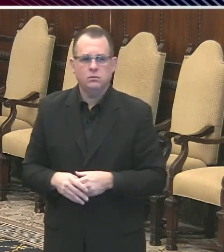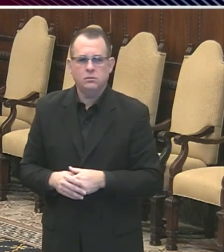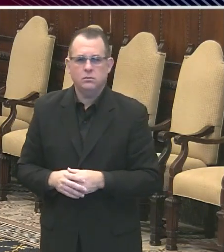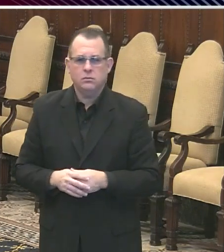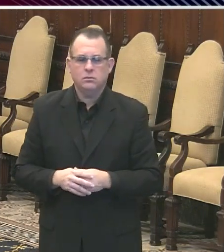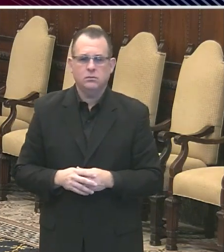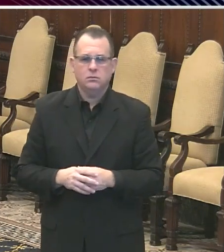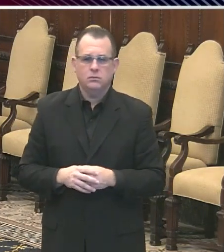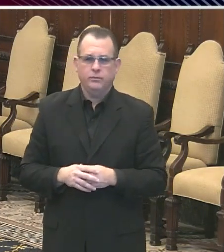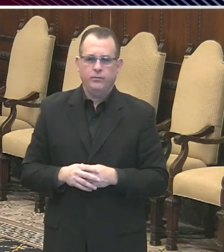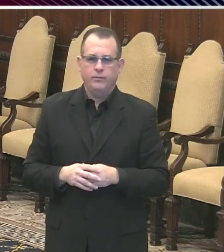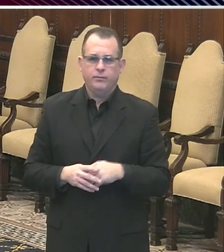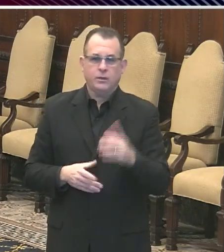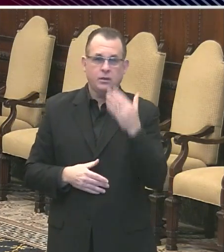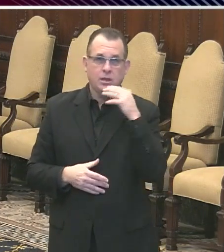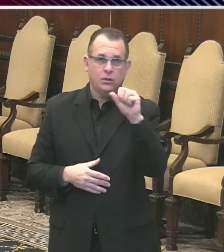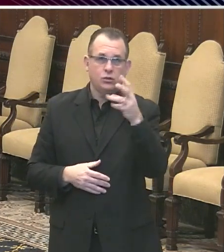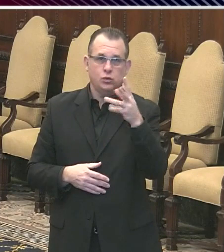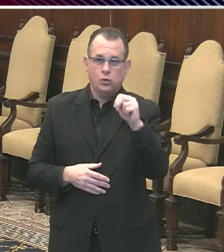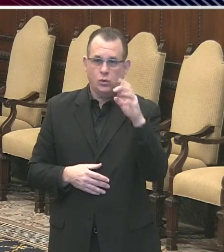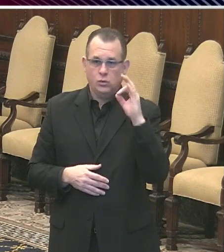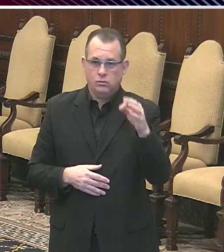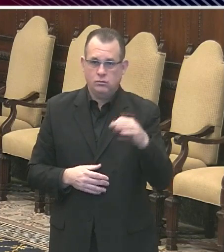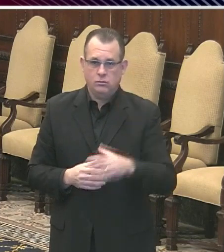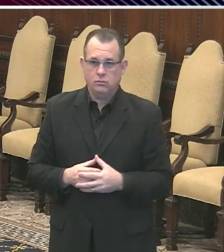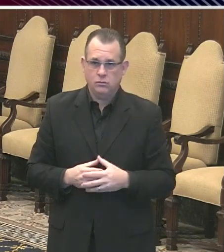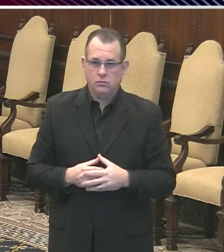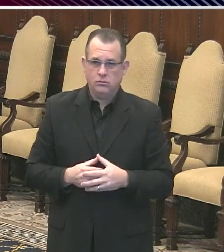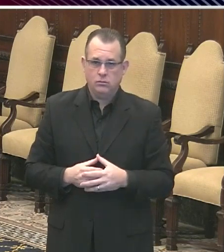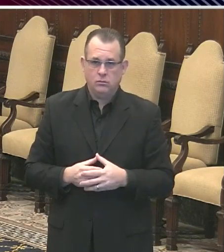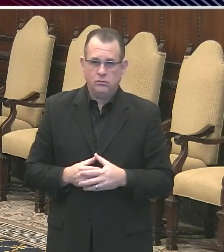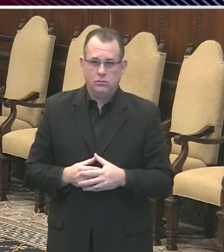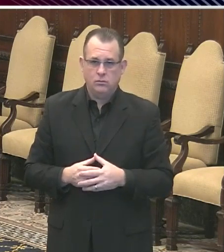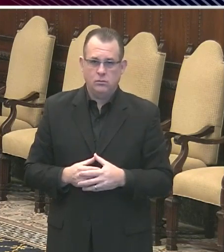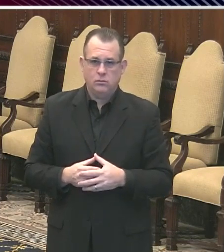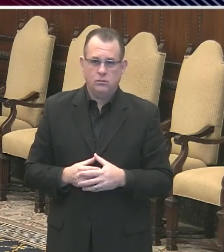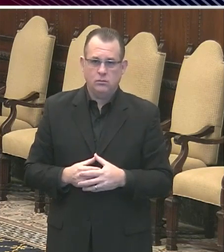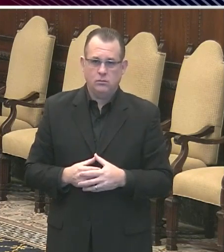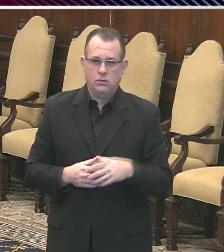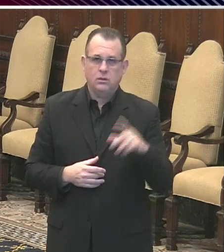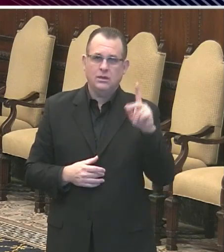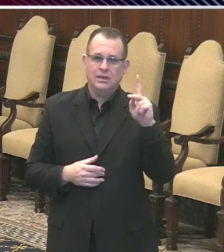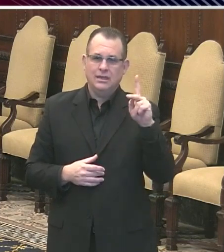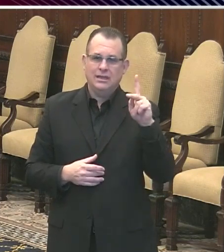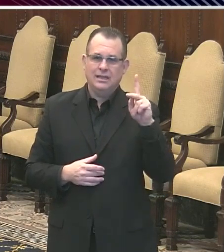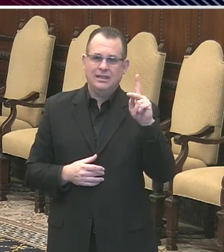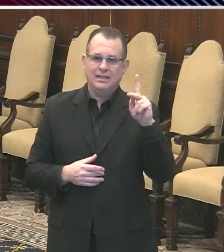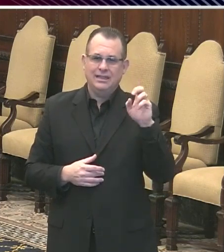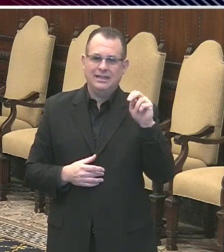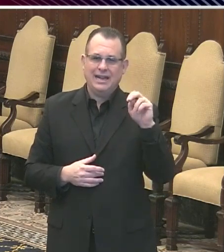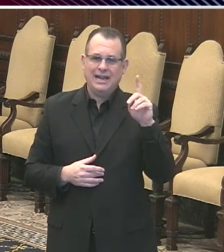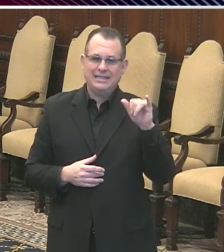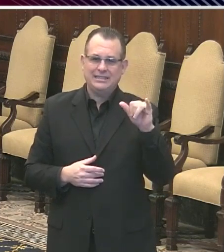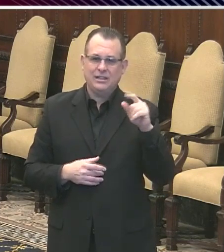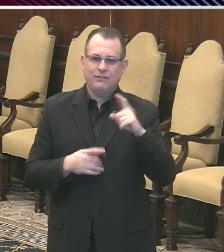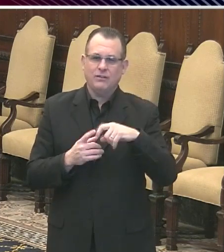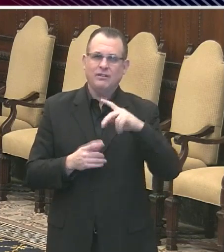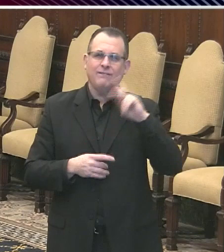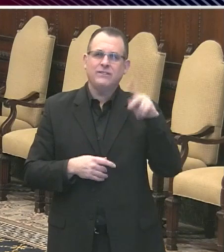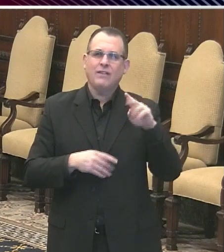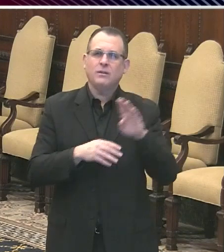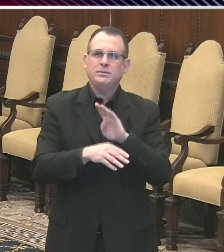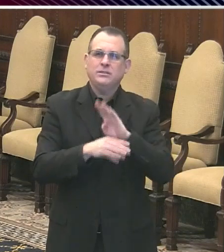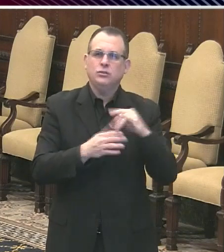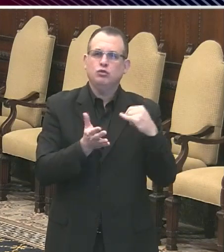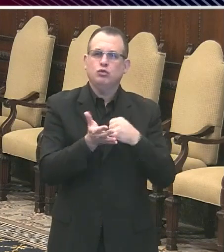Great. Thank you, Sean. Let's go now to Kennedy Rose of the Philadelphia Business Journal. Hi, everybody. Thanks for taking the